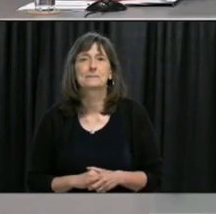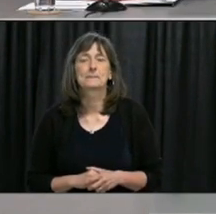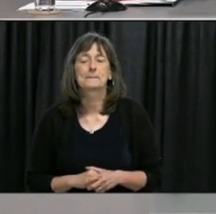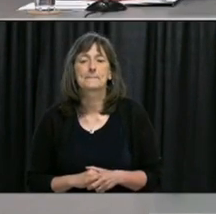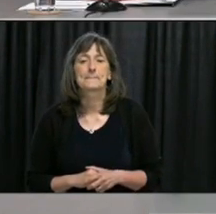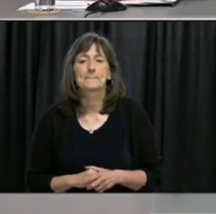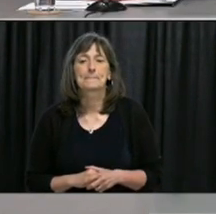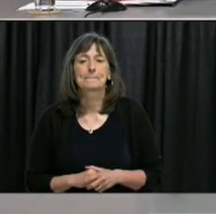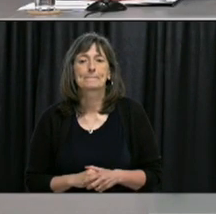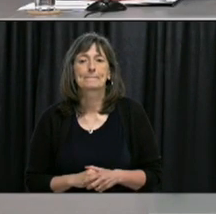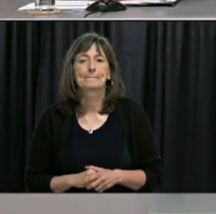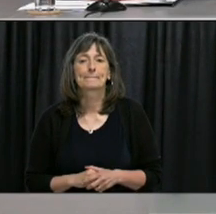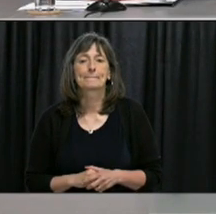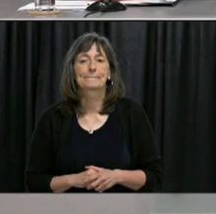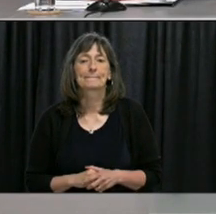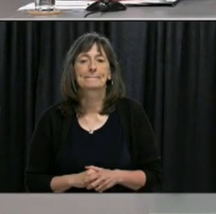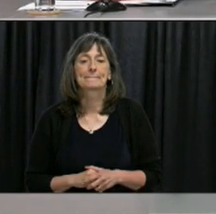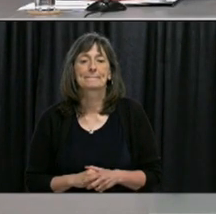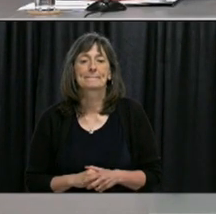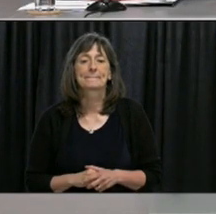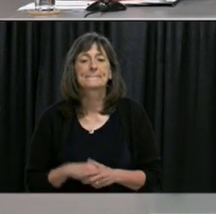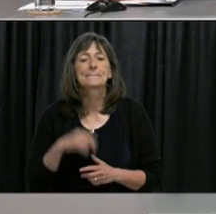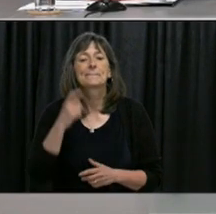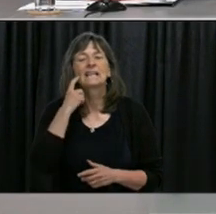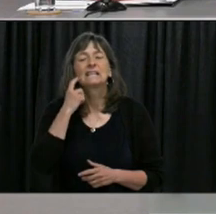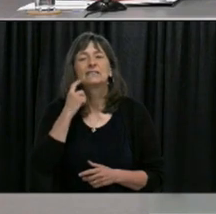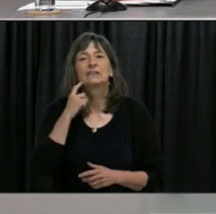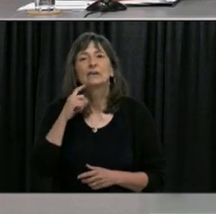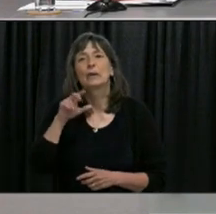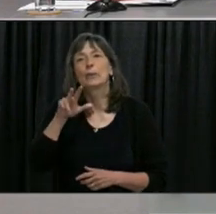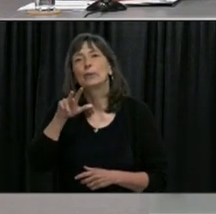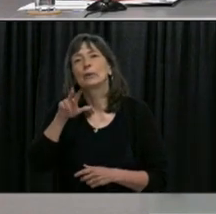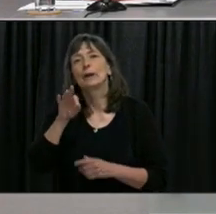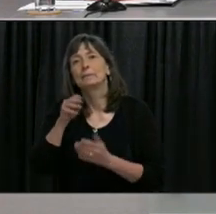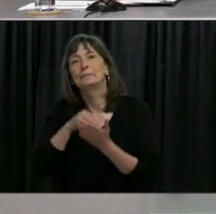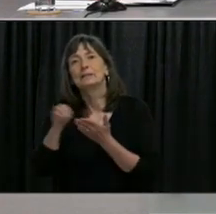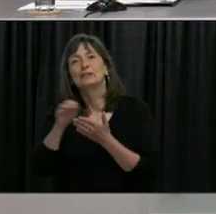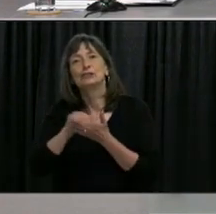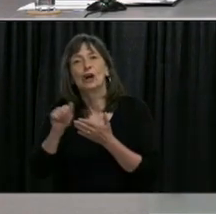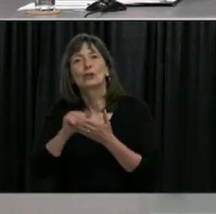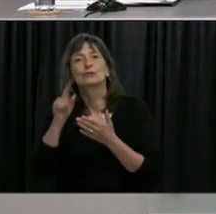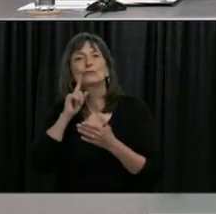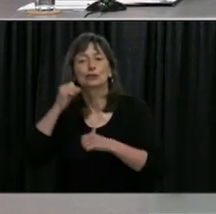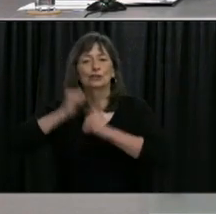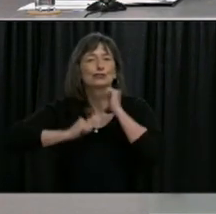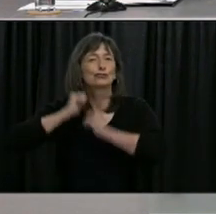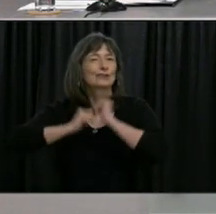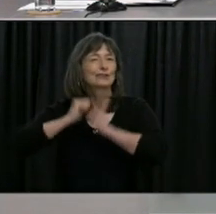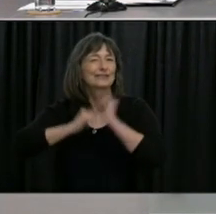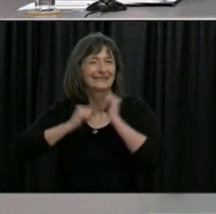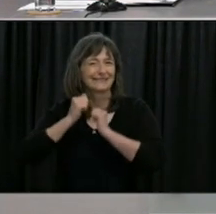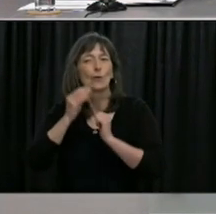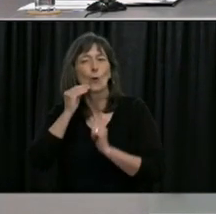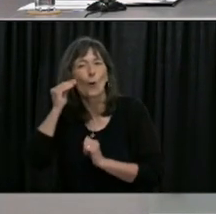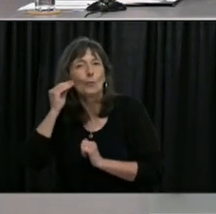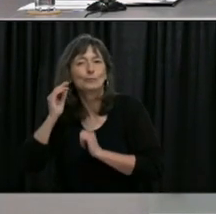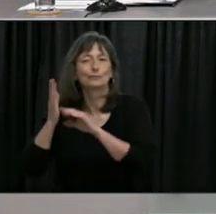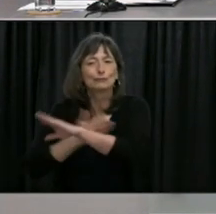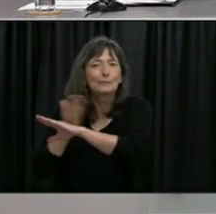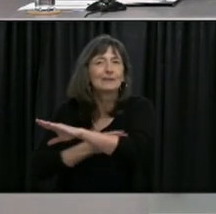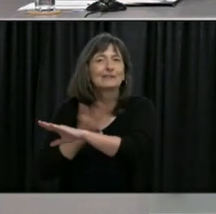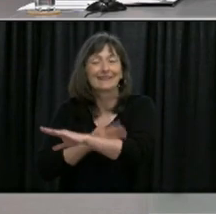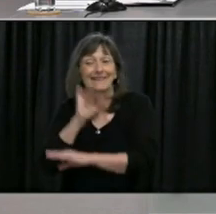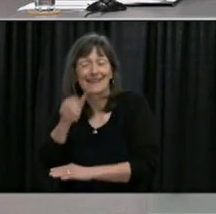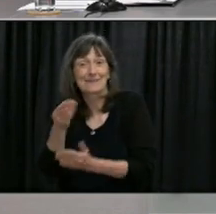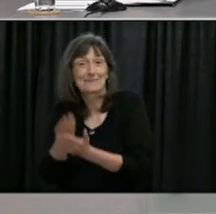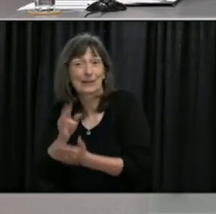you mentioned earlier the $30 million envelope for residential construction that was announced today the construction